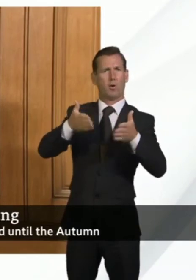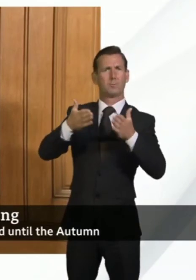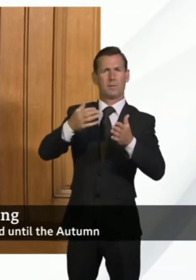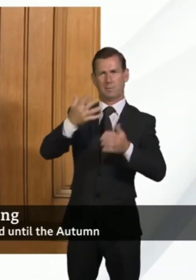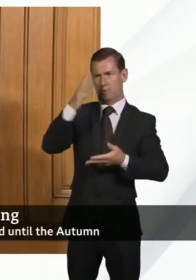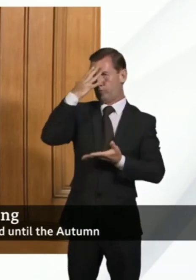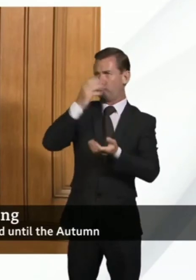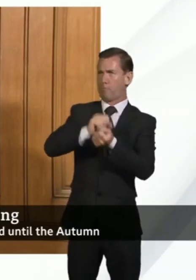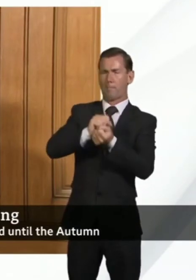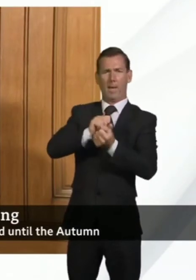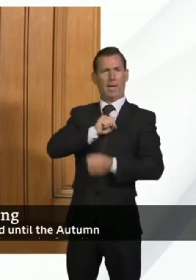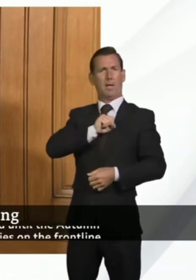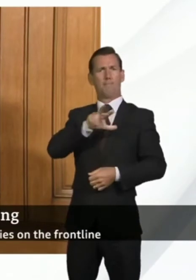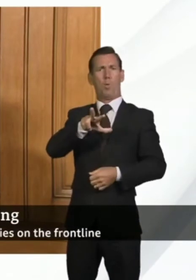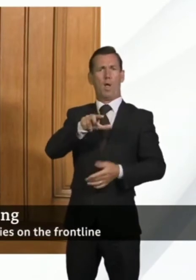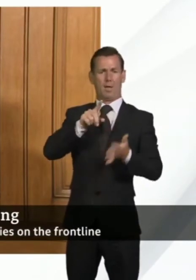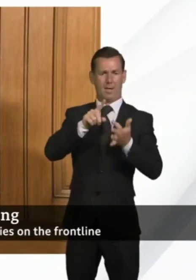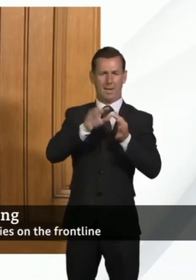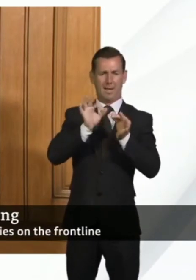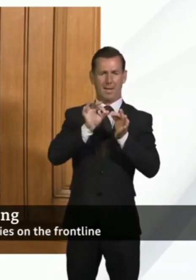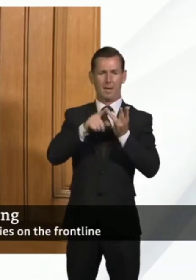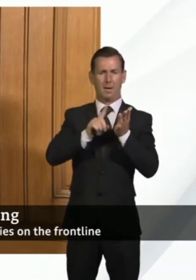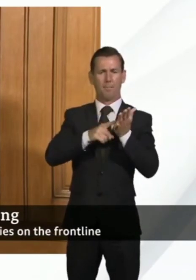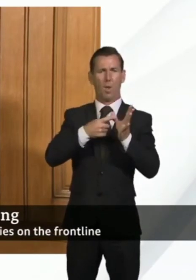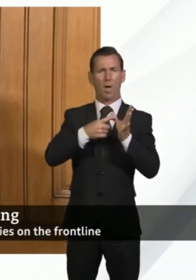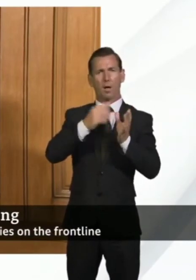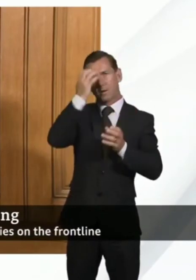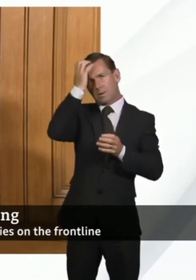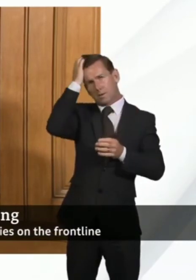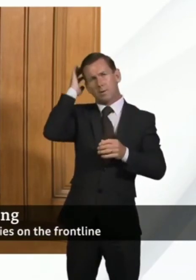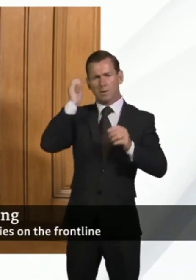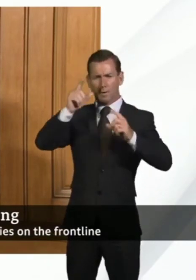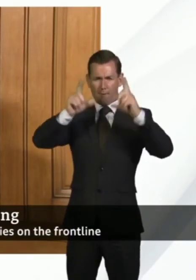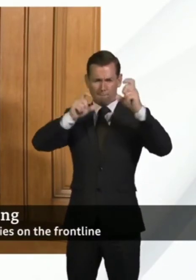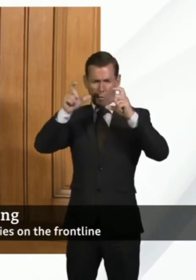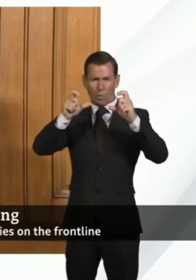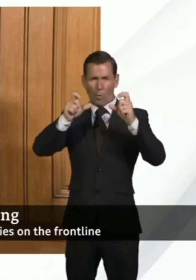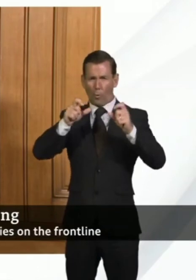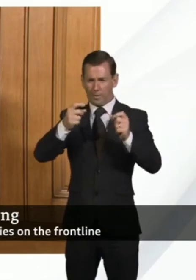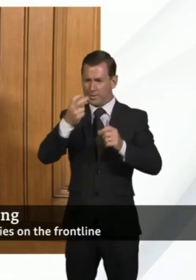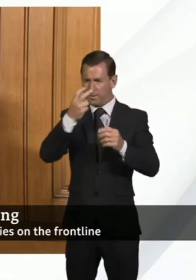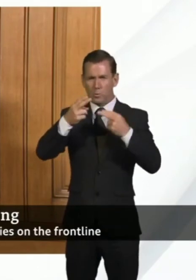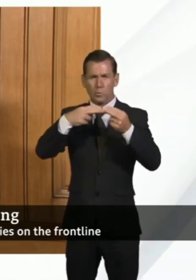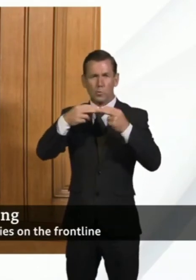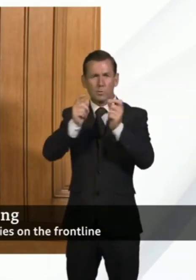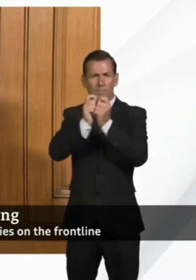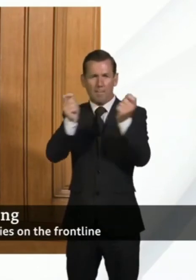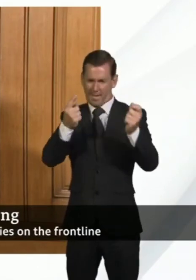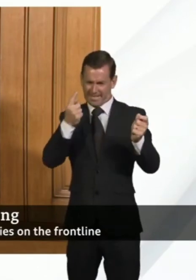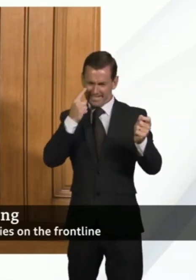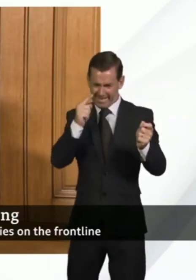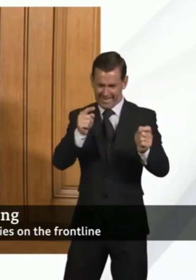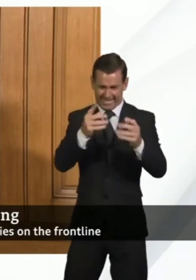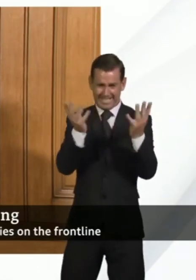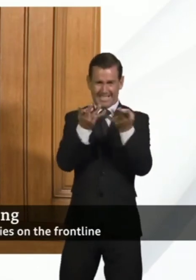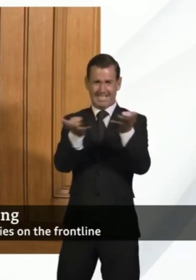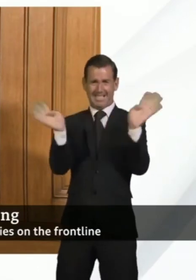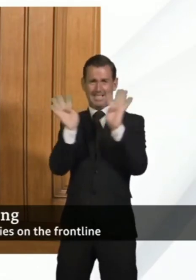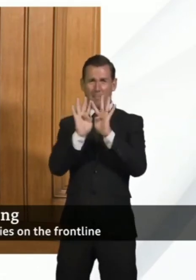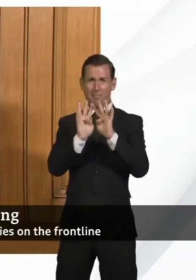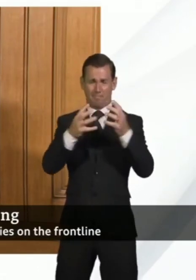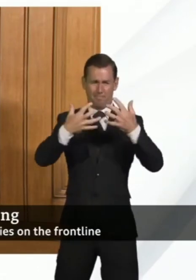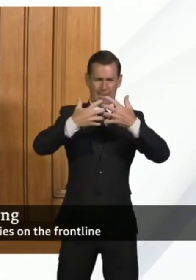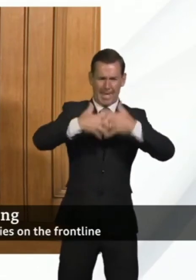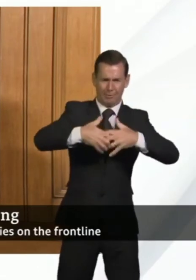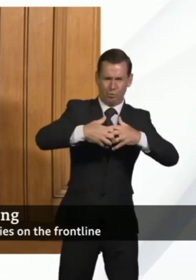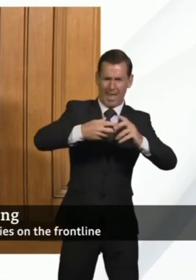will always remember the photograph in the Evening Standard that showed the huge team of people the engineers who kept the plant open being some of the ones I